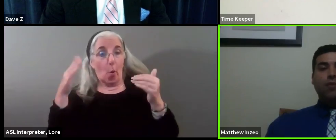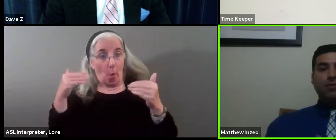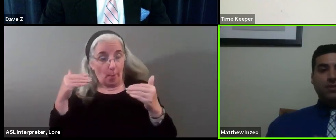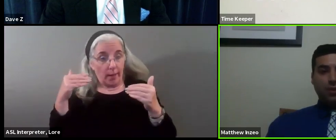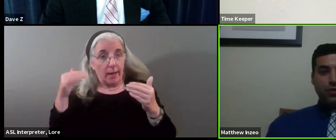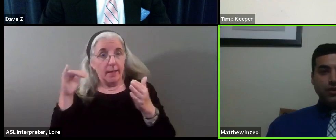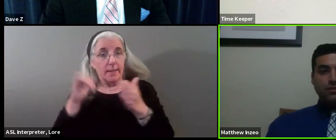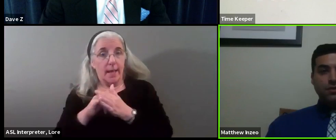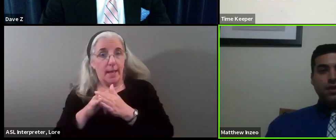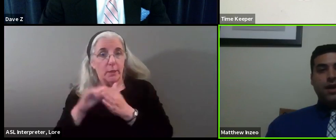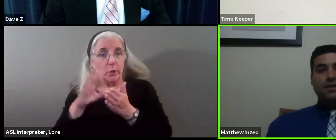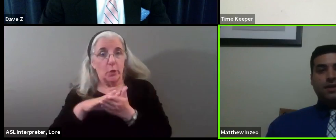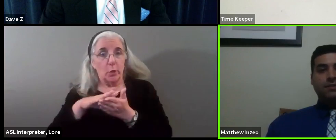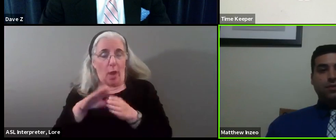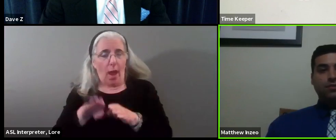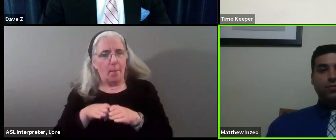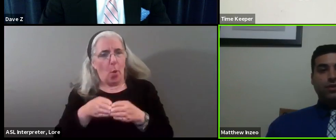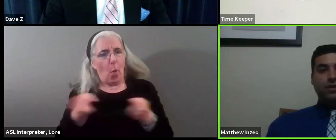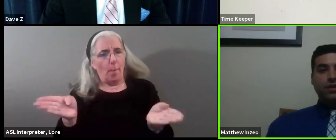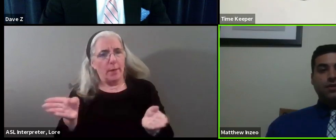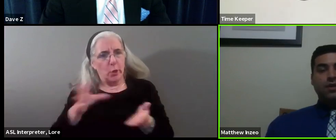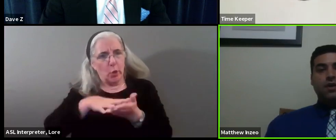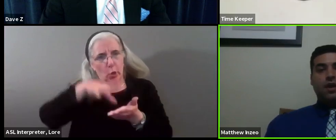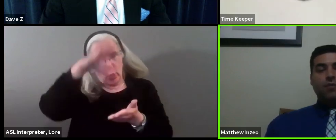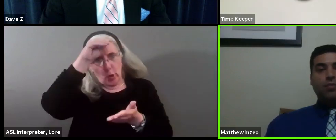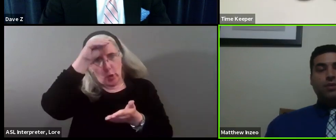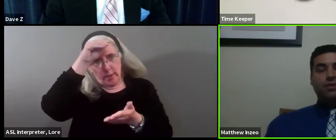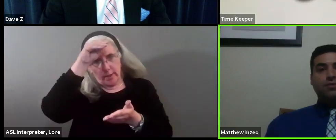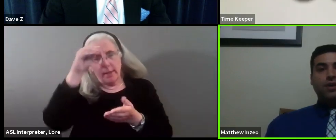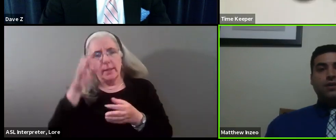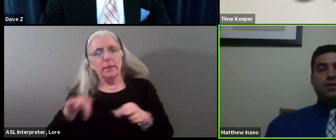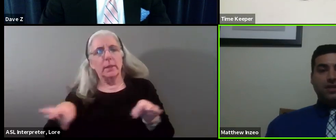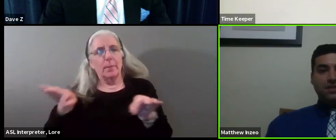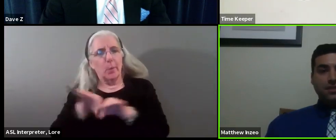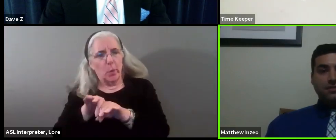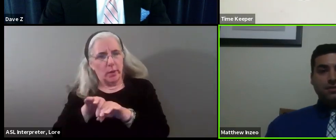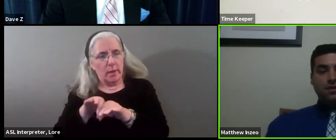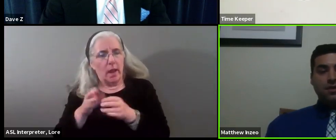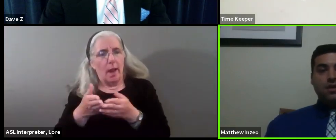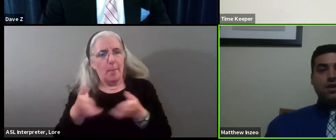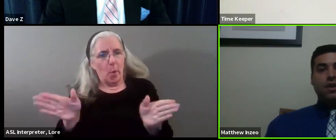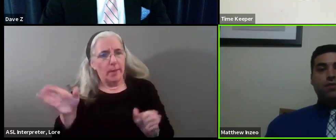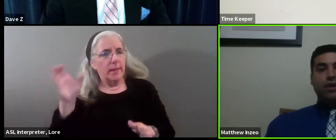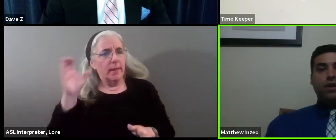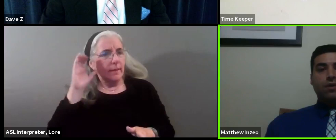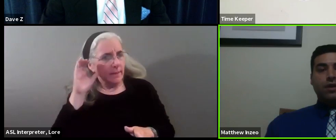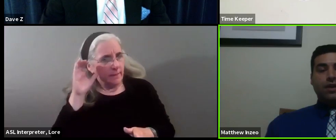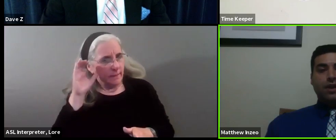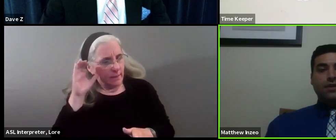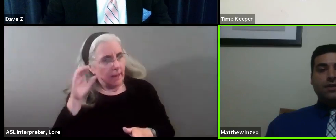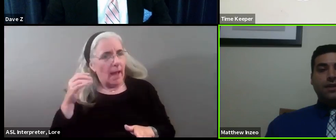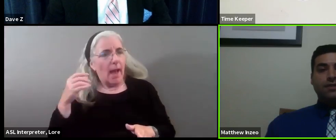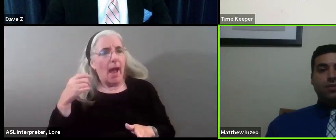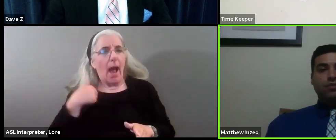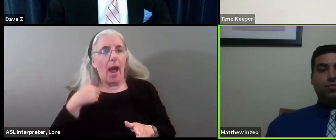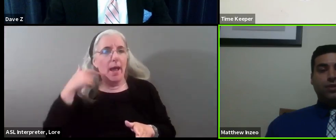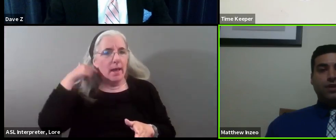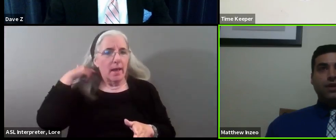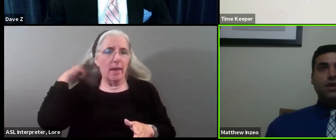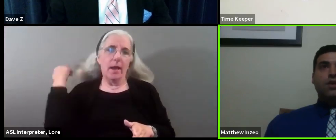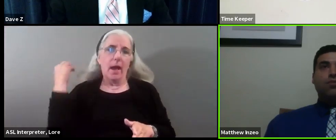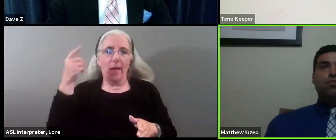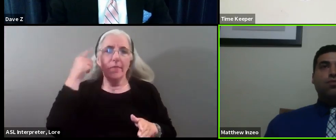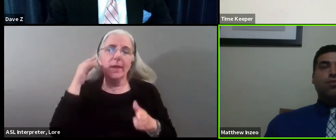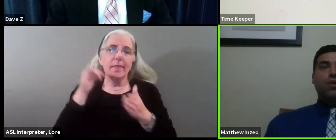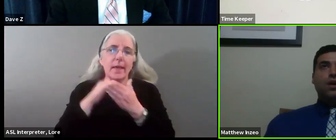I'm open to learning. I think that's the most important thing. I'm open to listening. And I think that's the most important